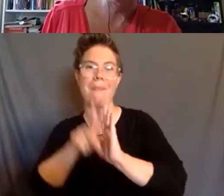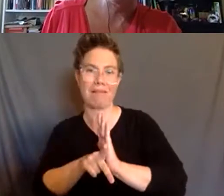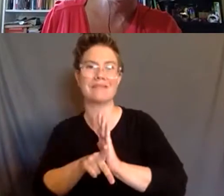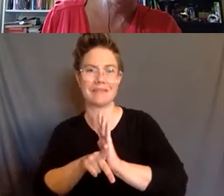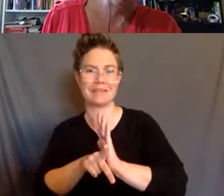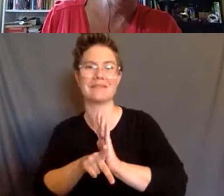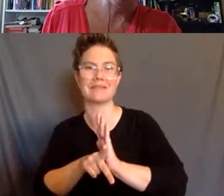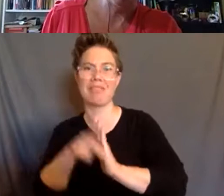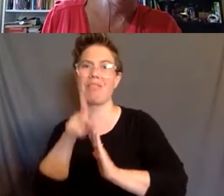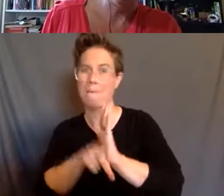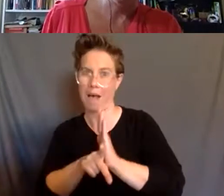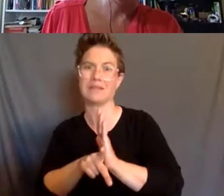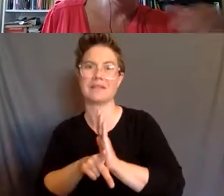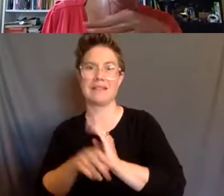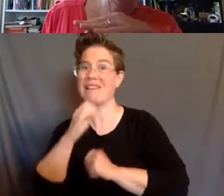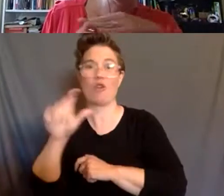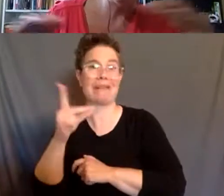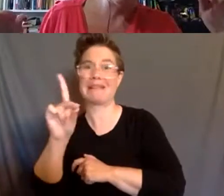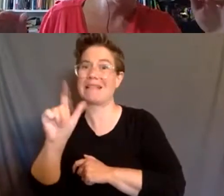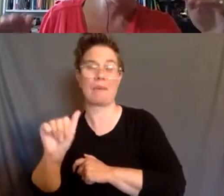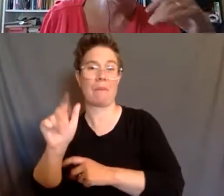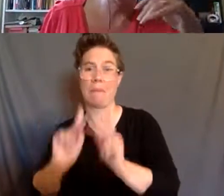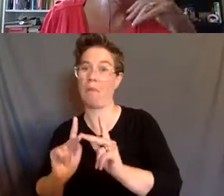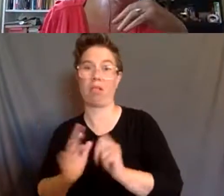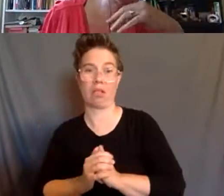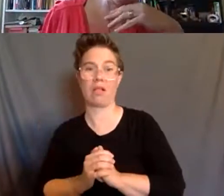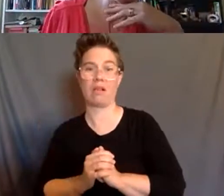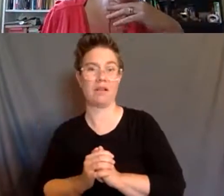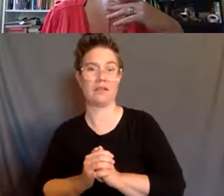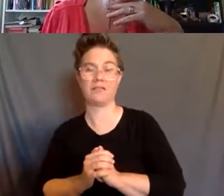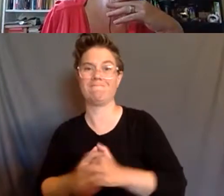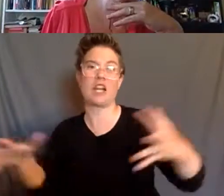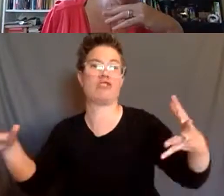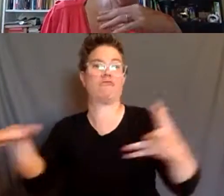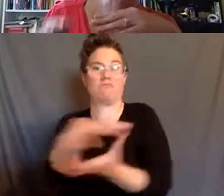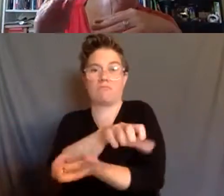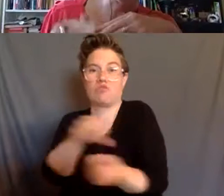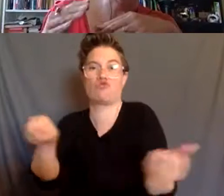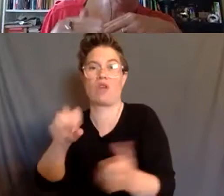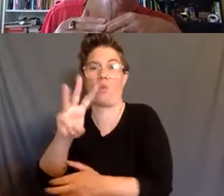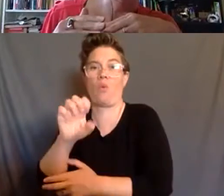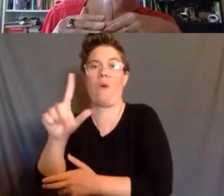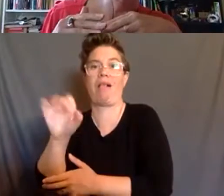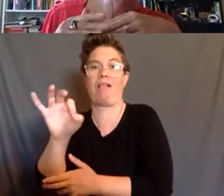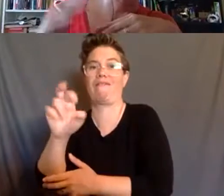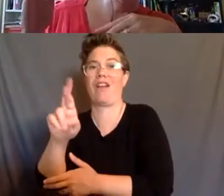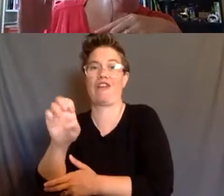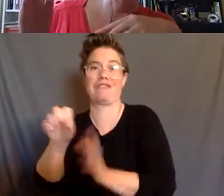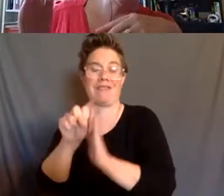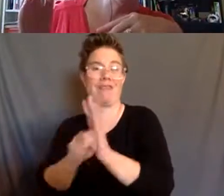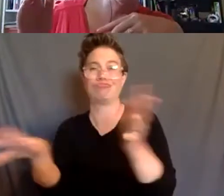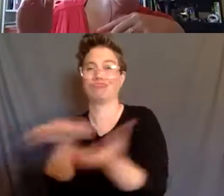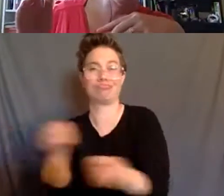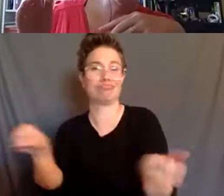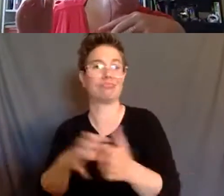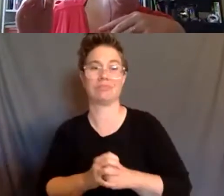die and not just disabled people. It was the complete decimation of the welfare state at the exact same time that law and order